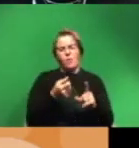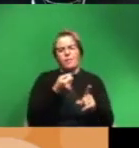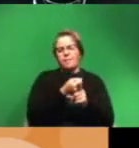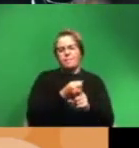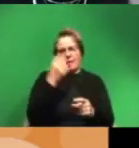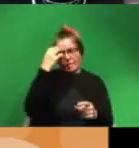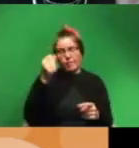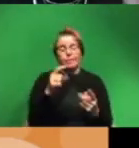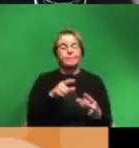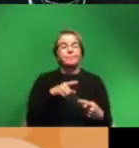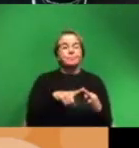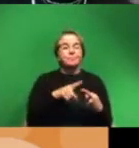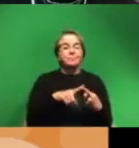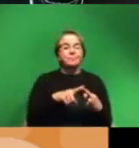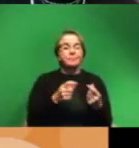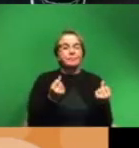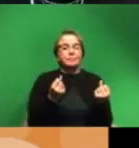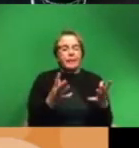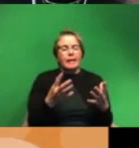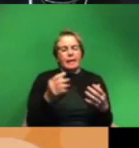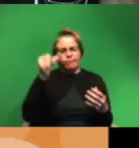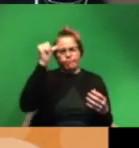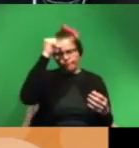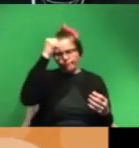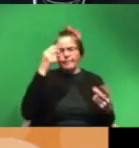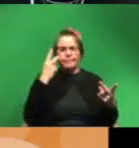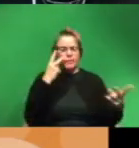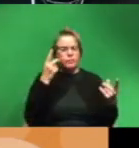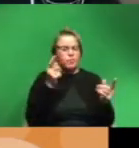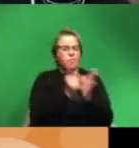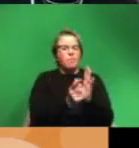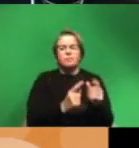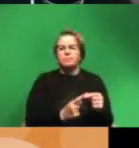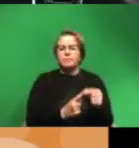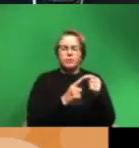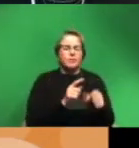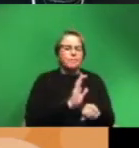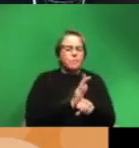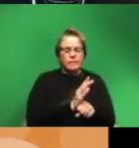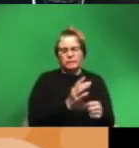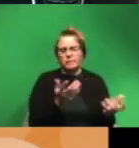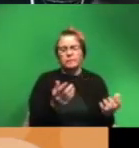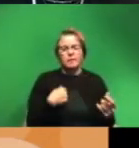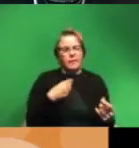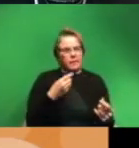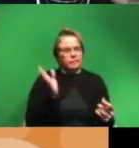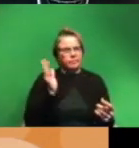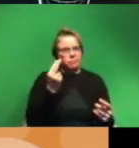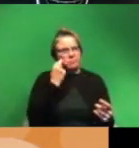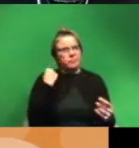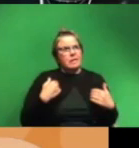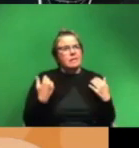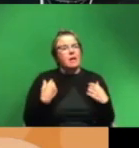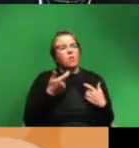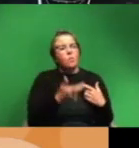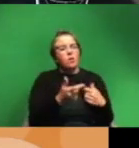being the fact that there are many memorable visual moments especially from movies and films i think about when i was younger watching that scene